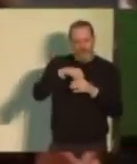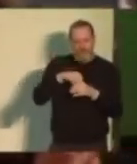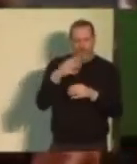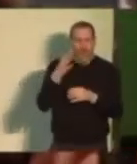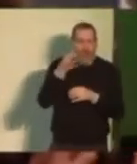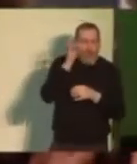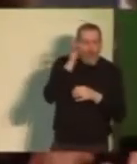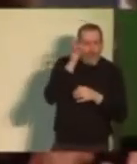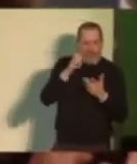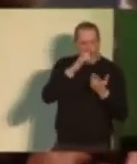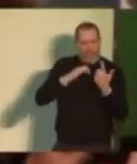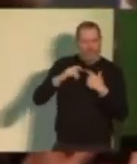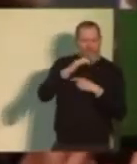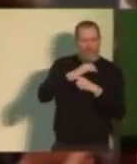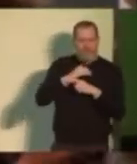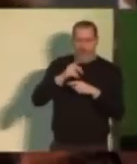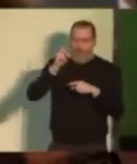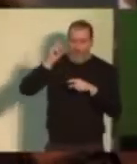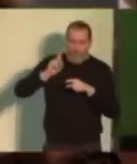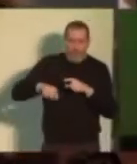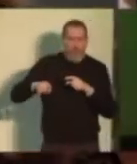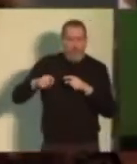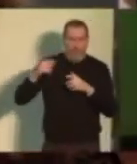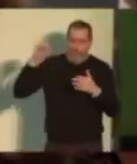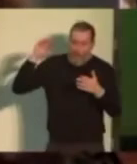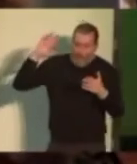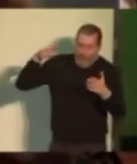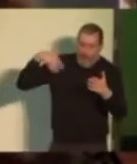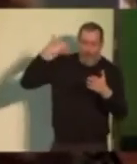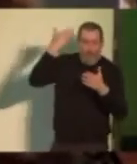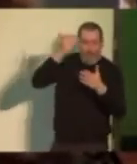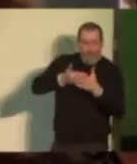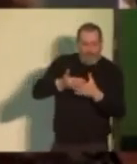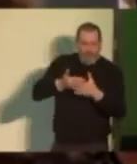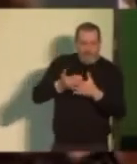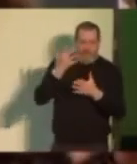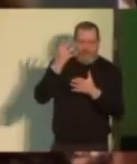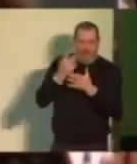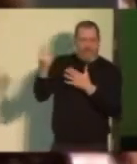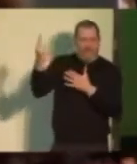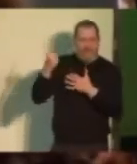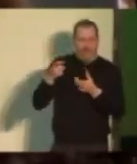He's the longest-serving independent Senator in US history.